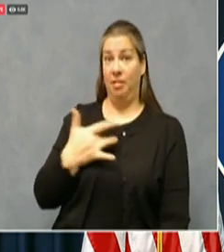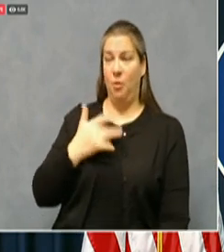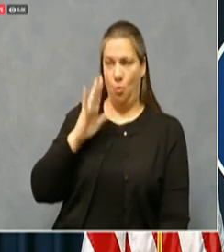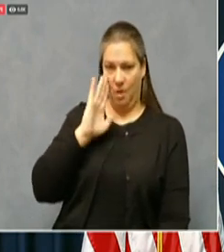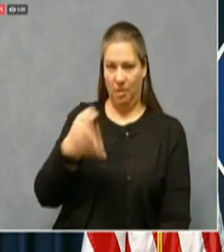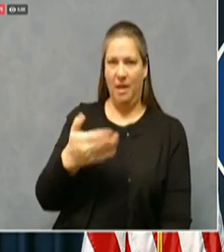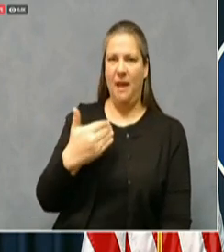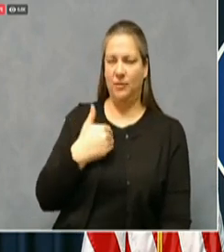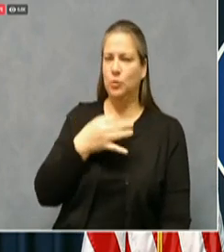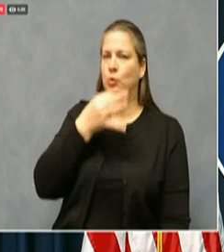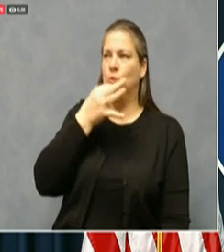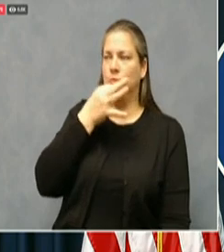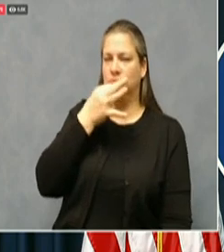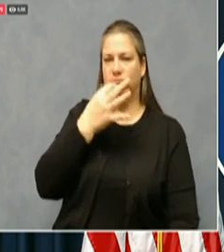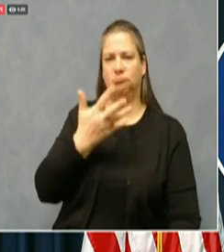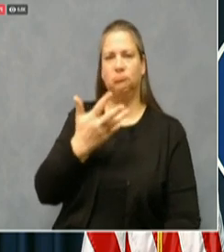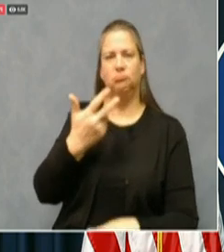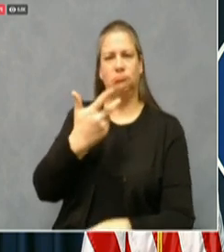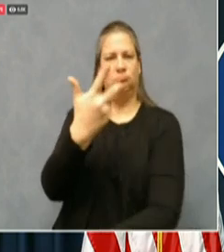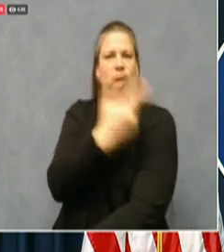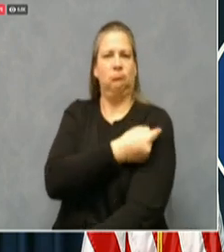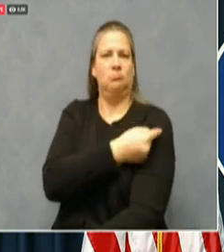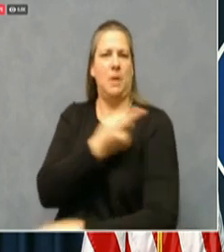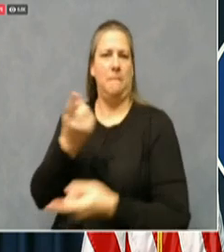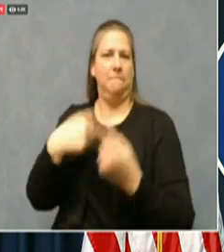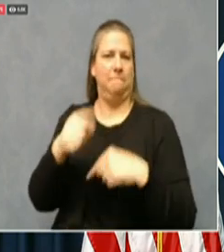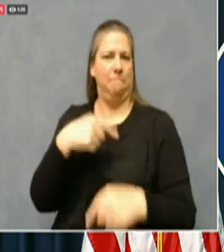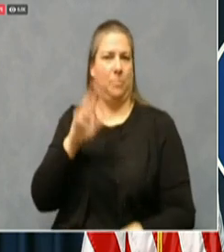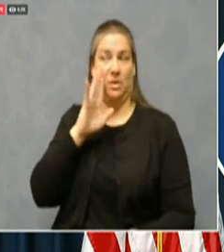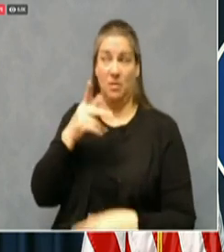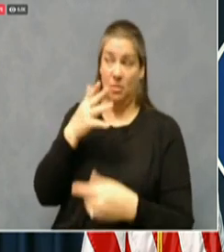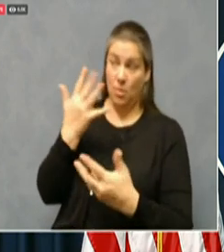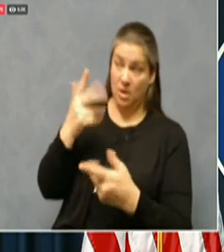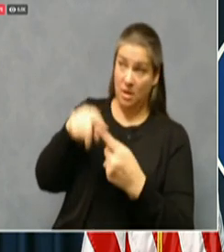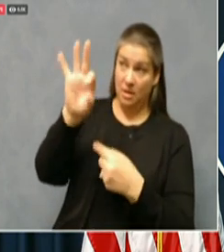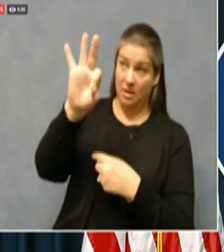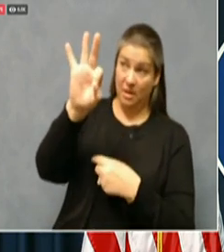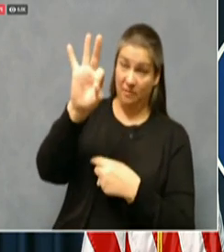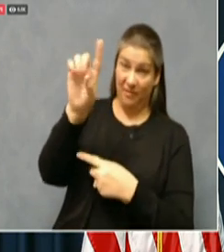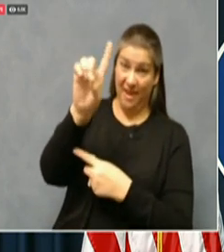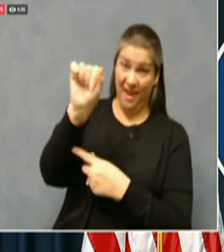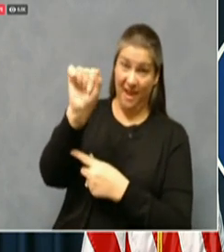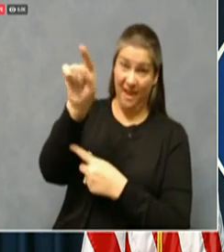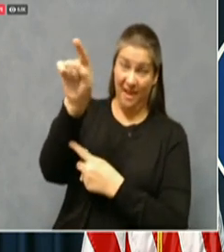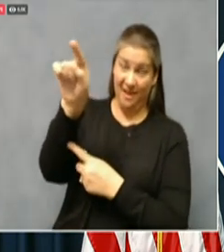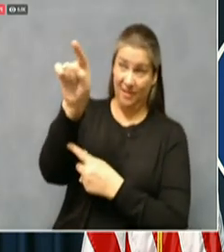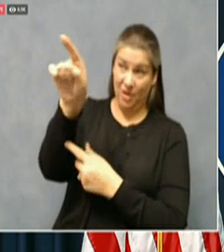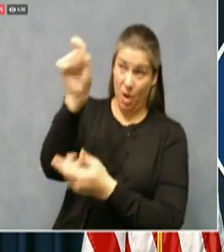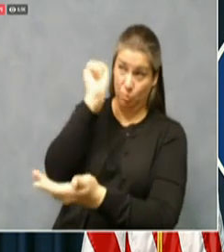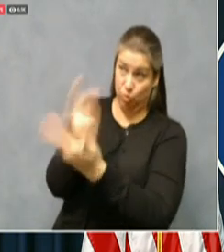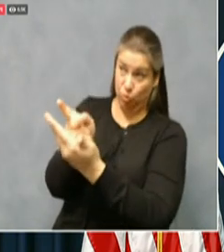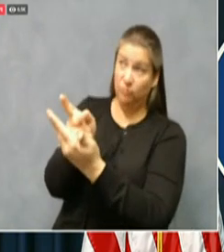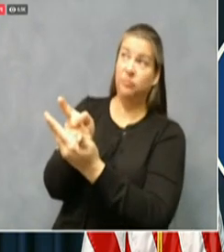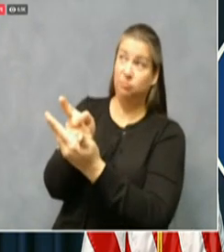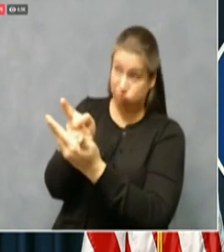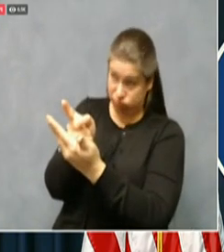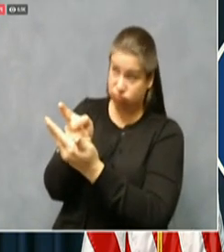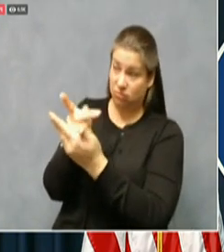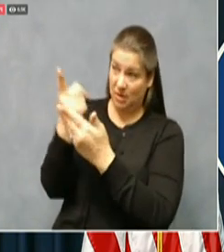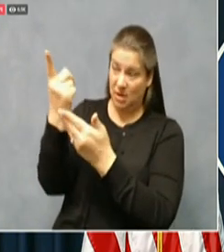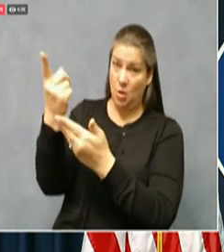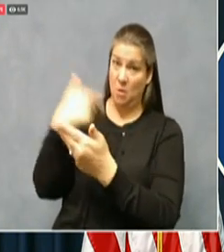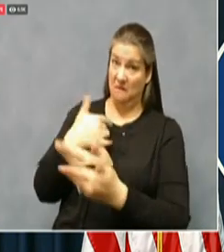to after the FDA gives emergency authorization. We believe that we could be vaccinating people here in Kentucky